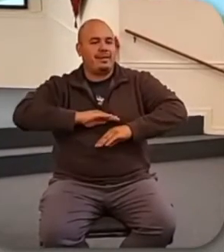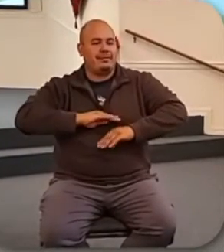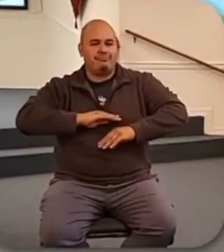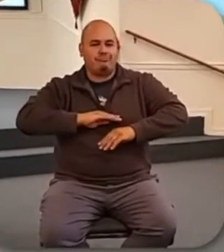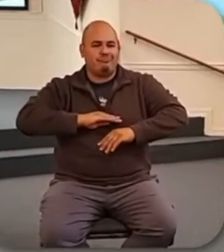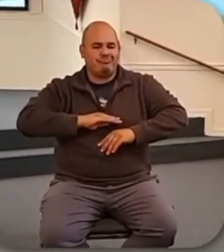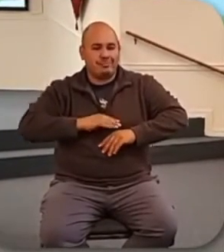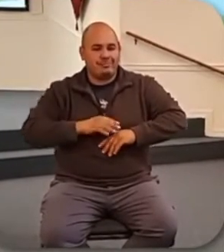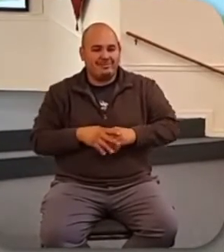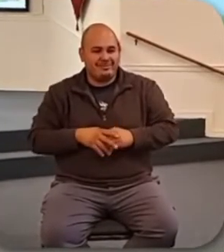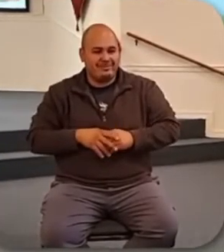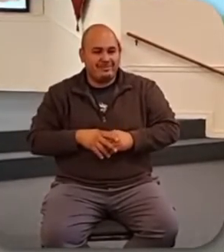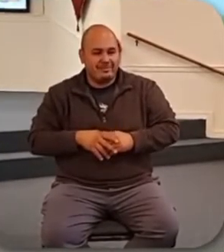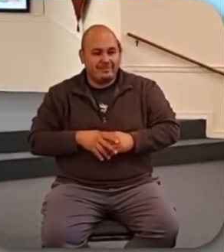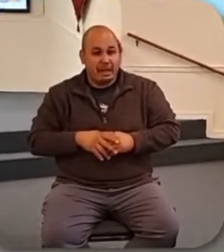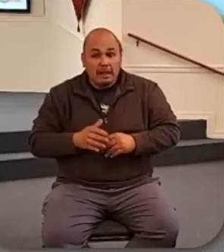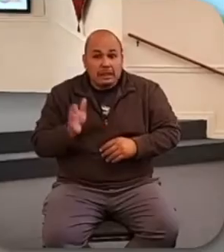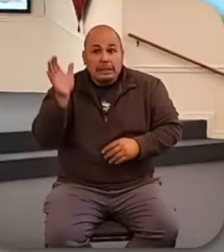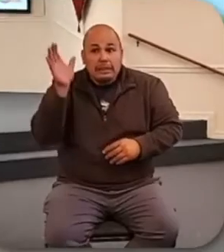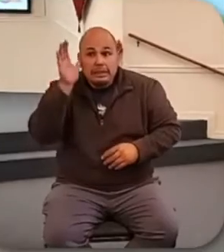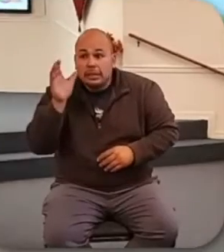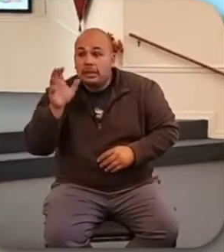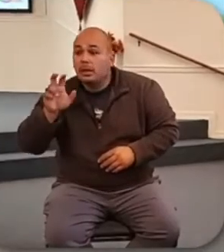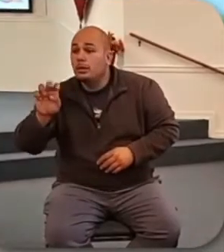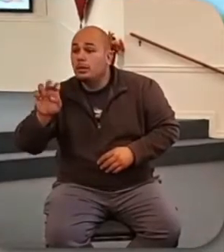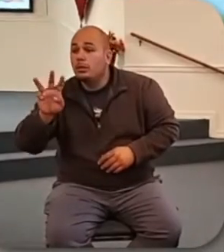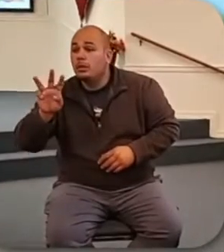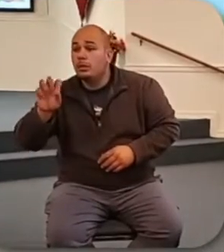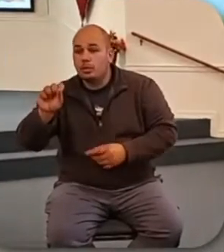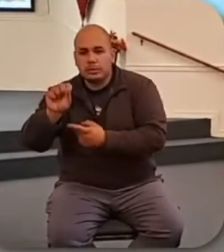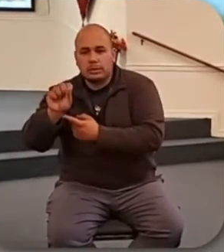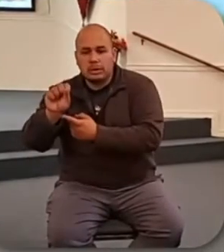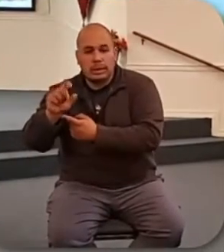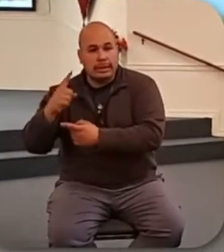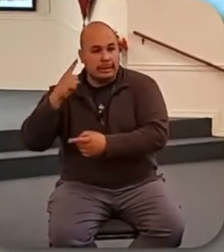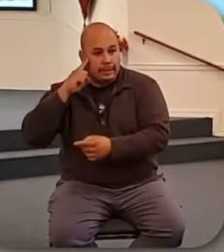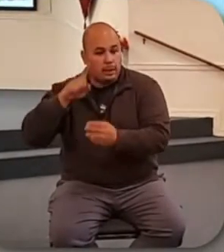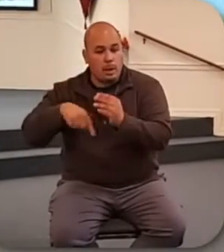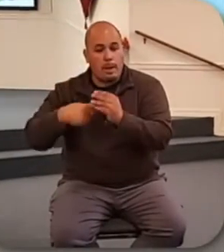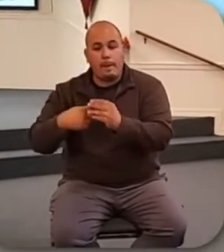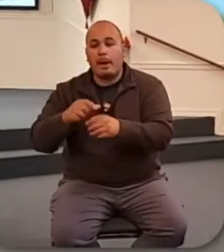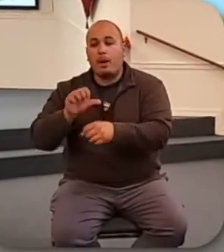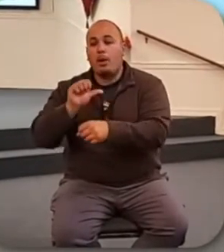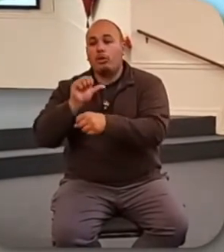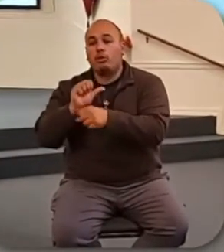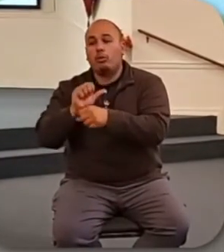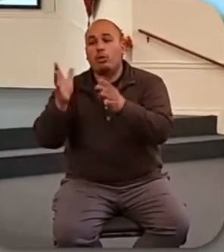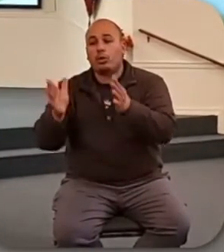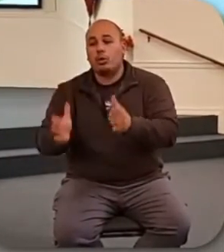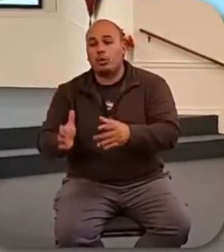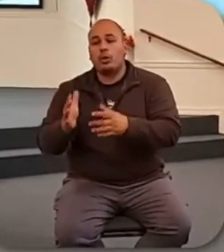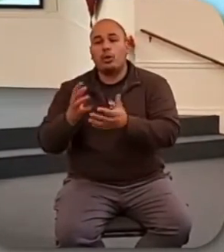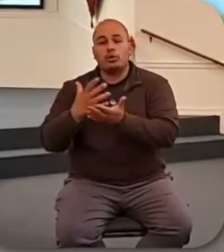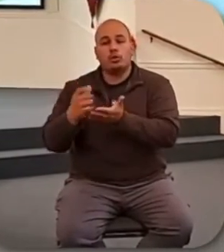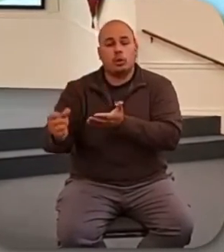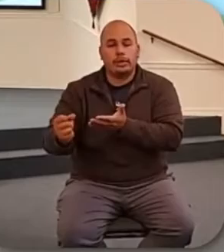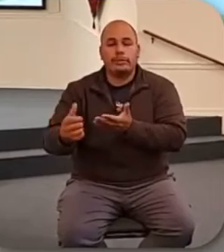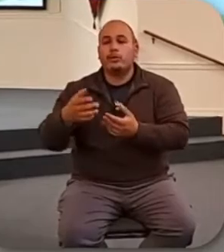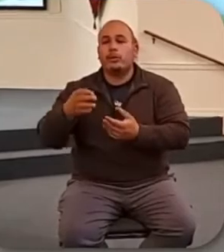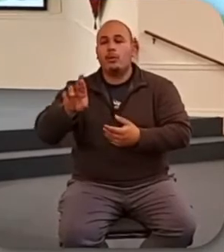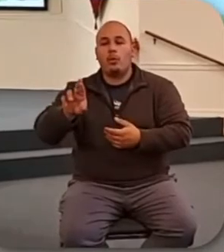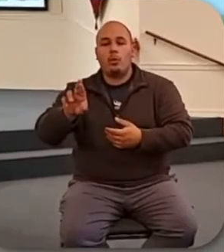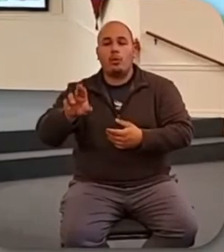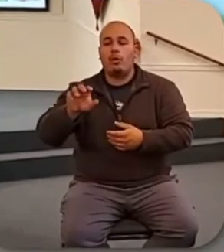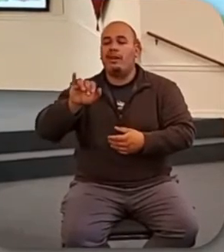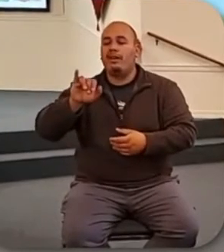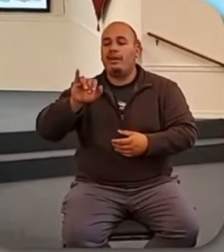And then listen to the news and hear all the latest about inflation and the worker shortage, problems in the global supply chain. How will anyone